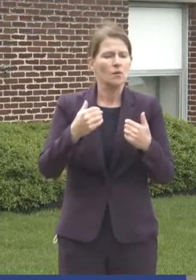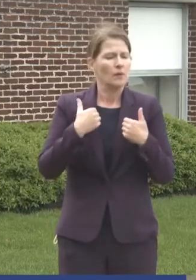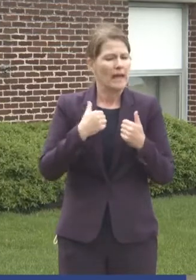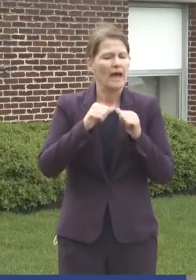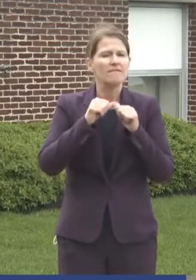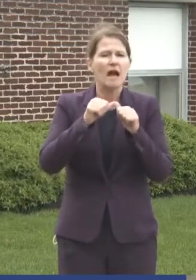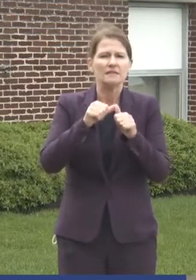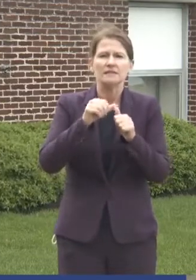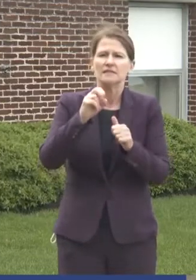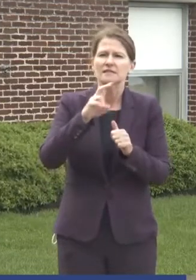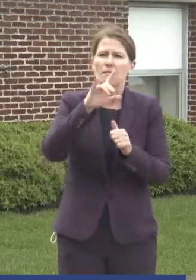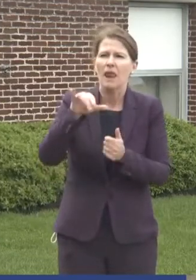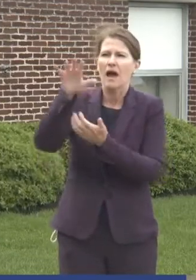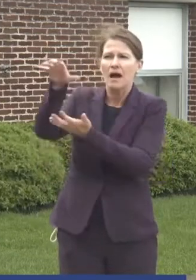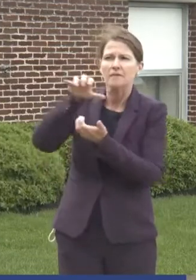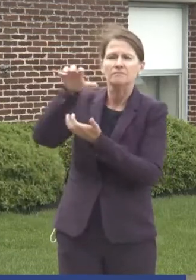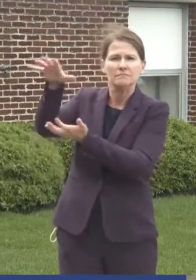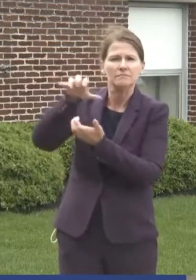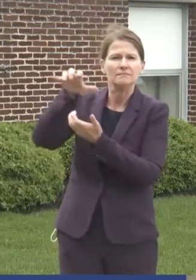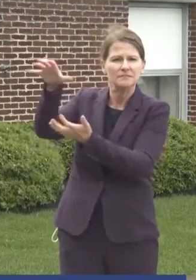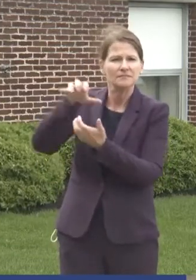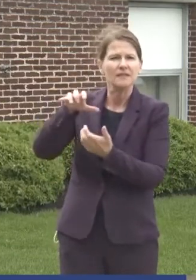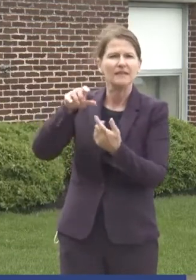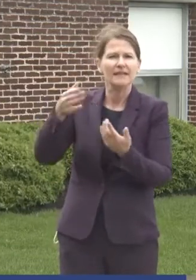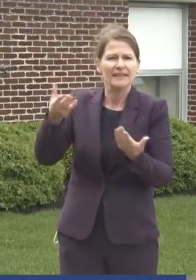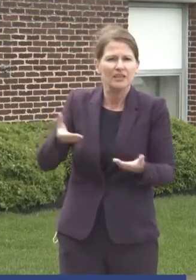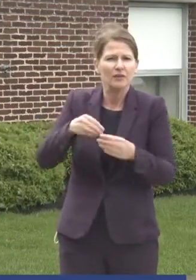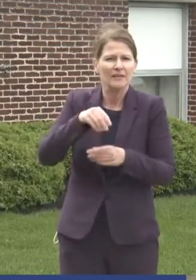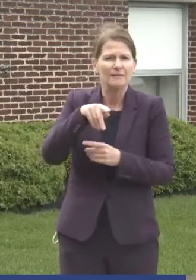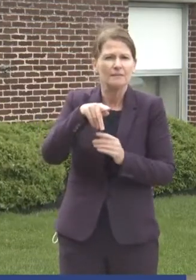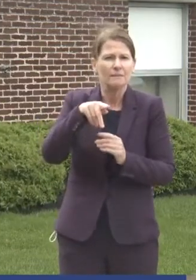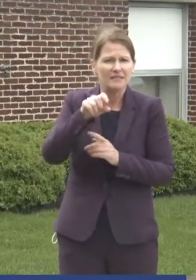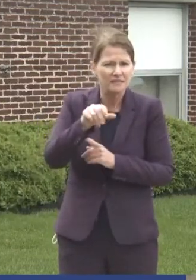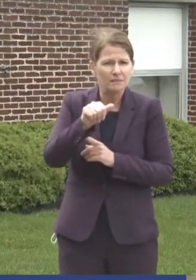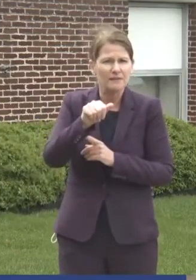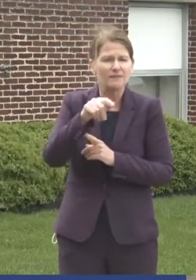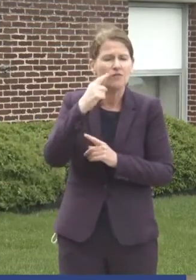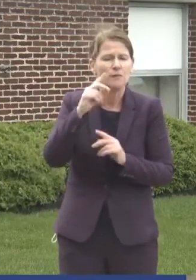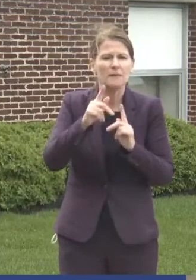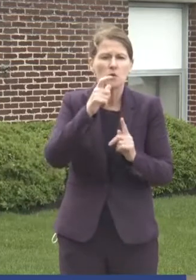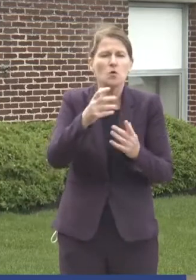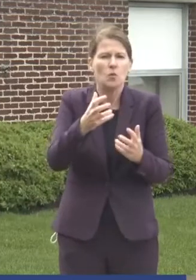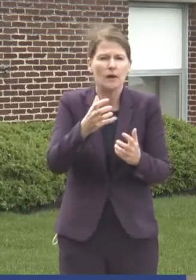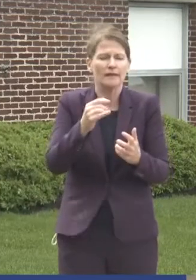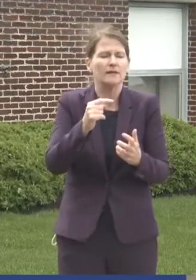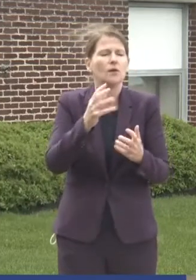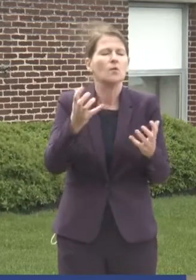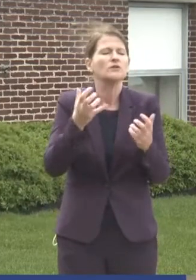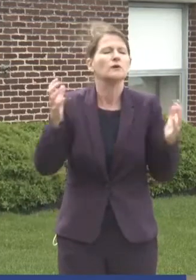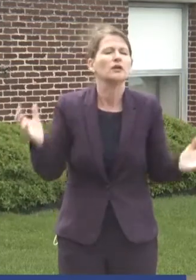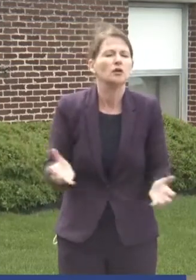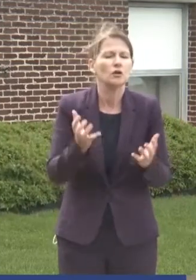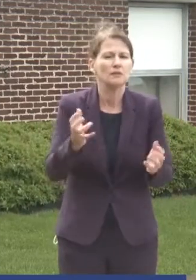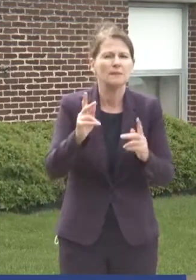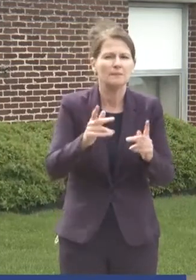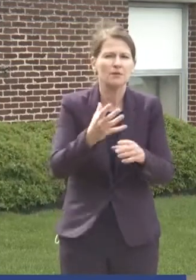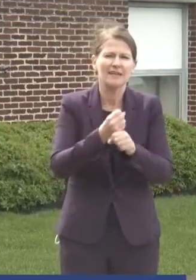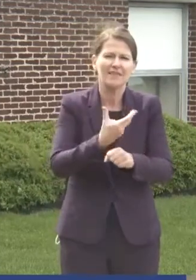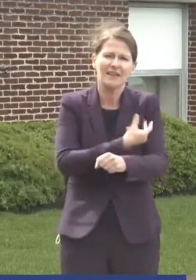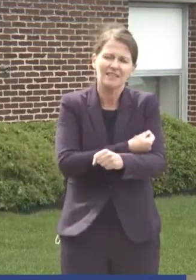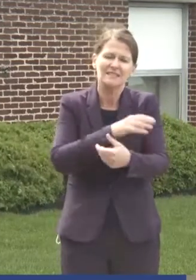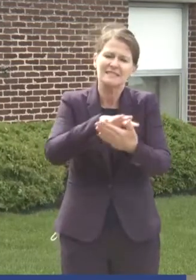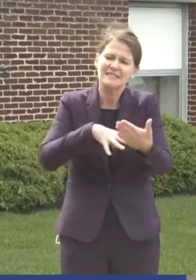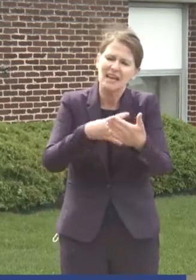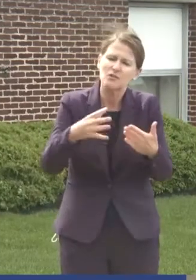supply of vaccine coming into the Commonwealth for those who want it. And so we really do want to encourage folks to get vaccinated, get that appointment